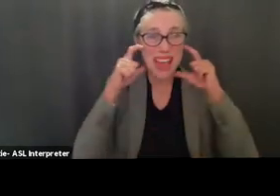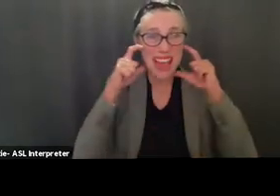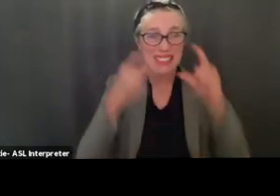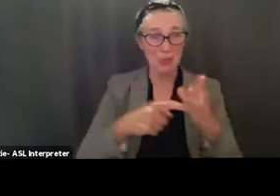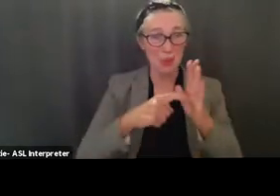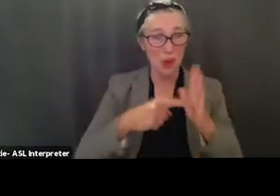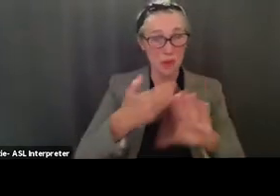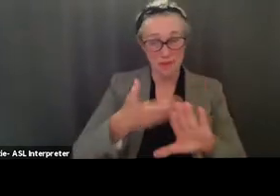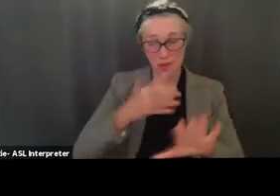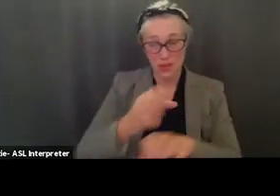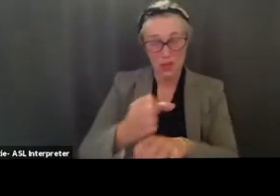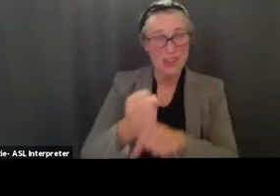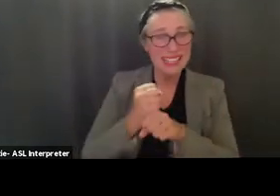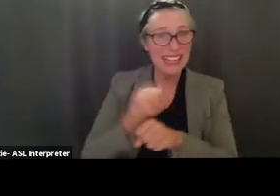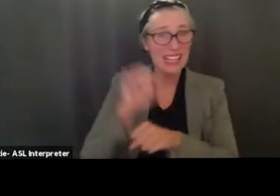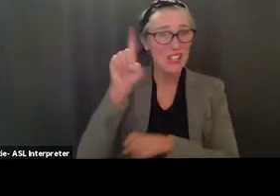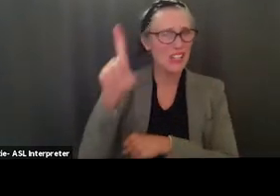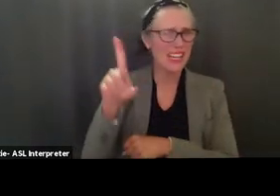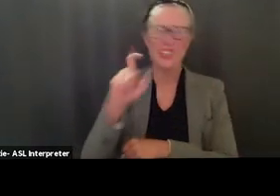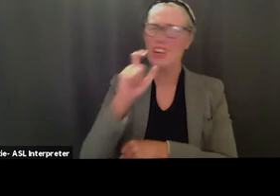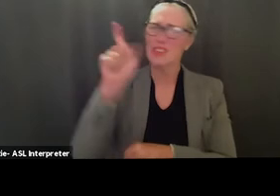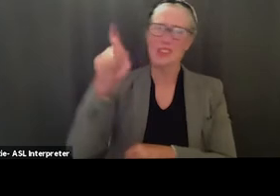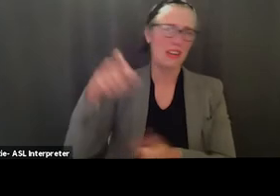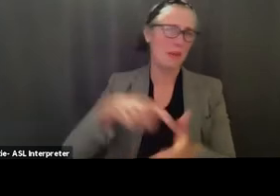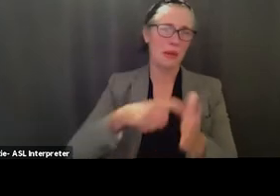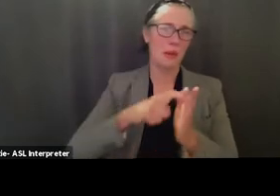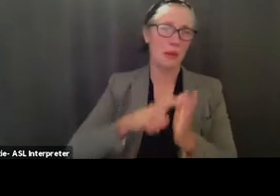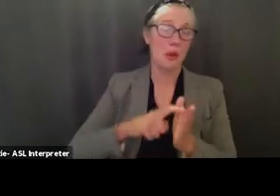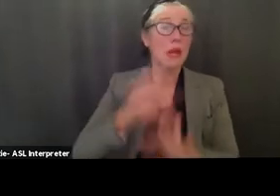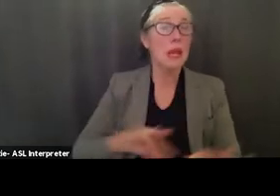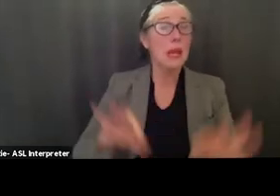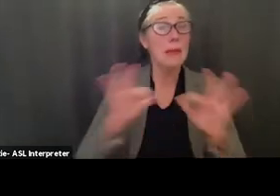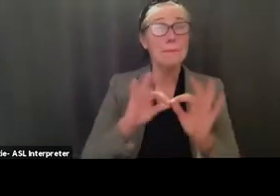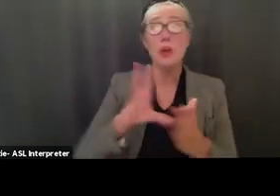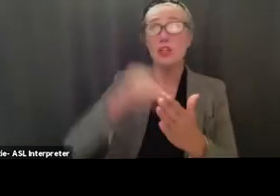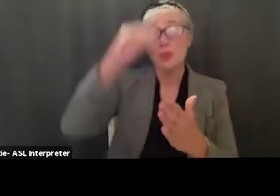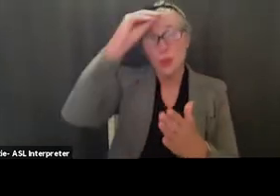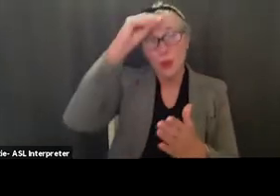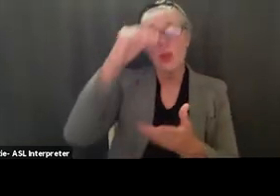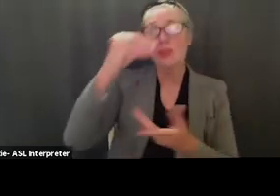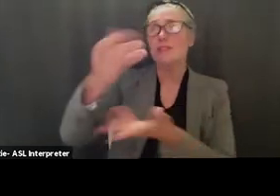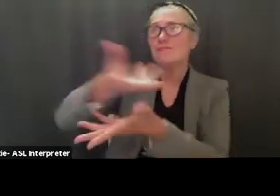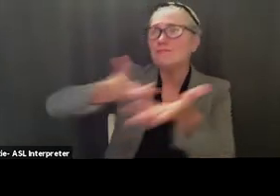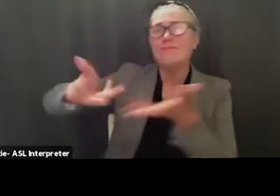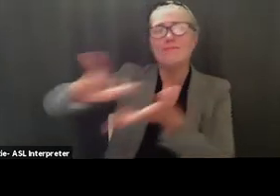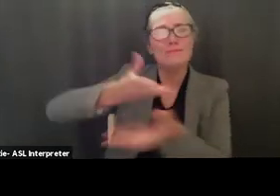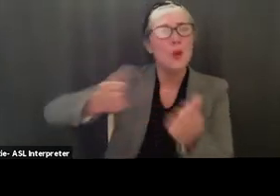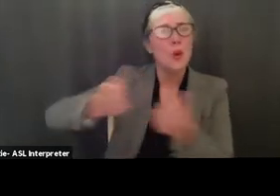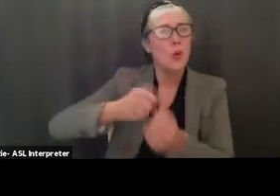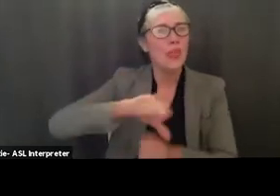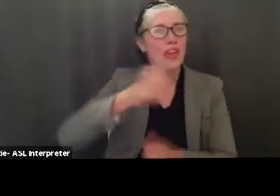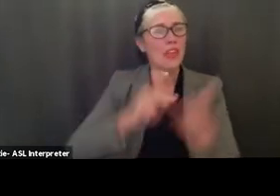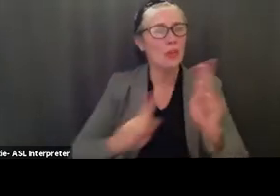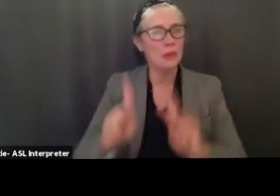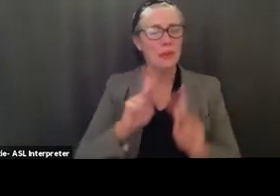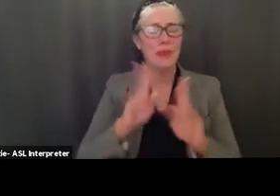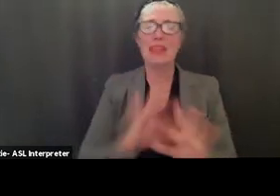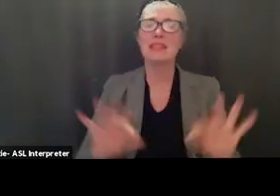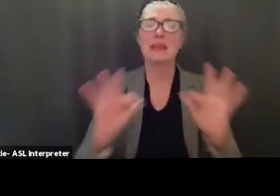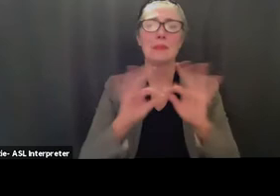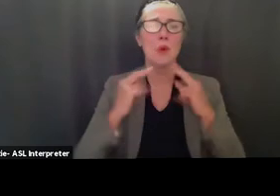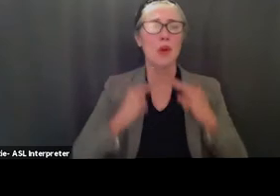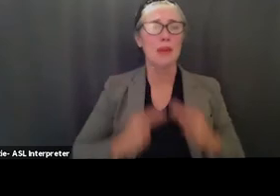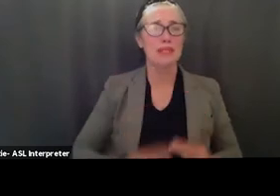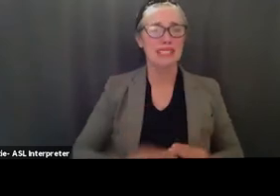learning how to communicate and take in and comprehend information from others are essential human skills that cannot be taught by